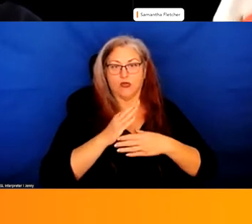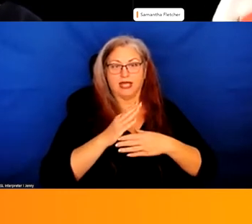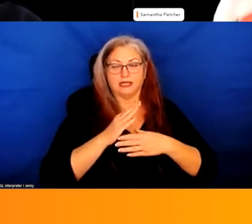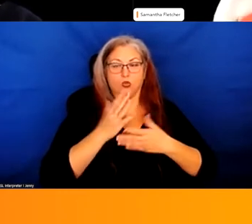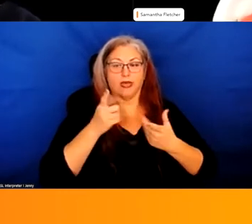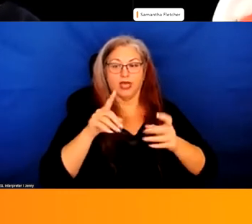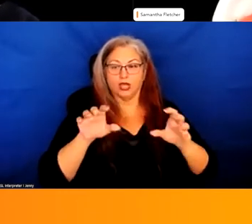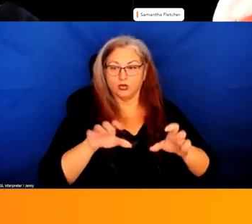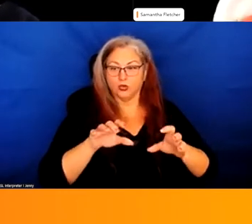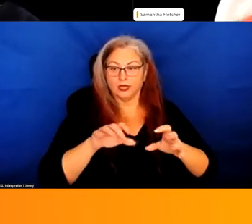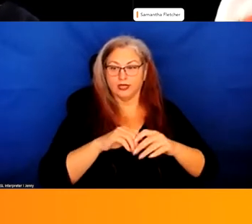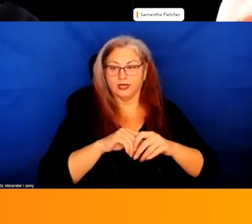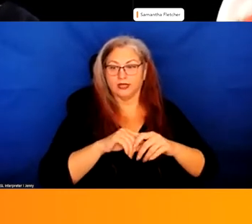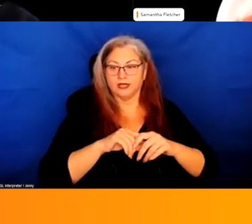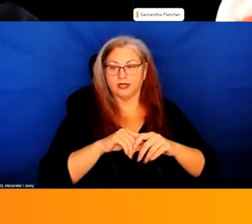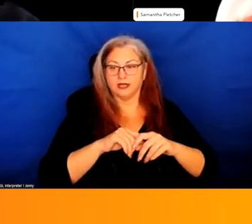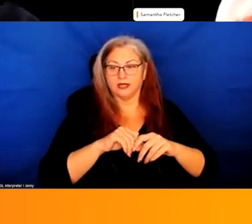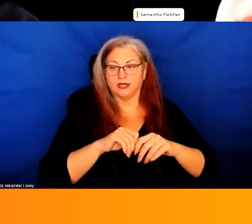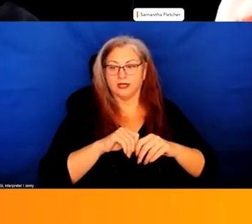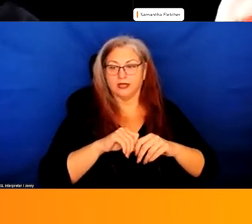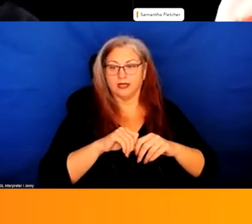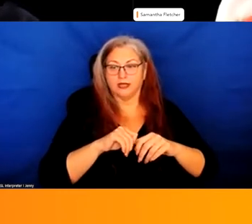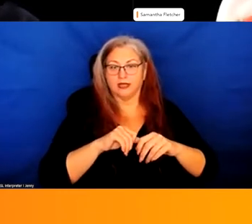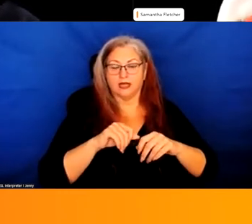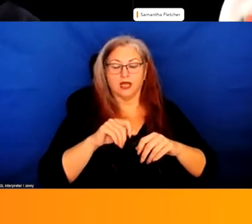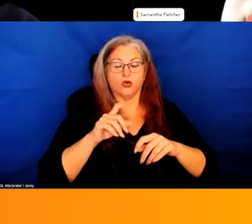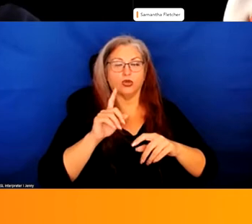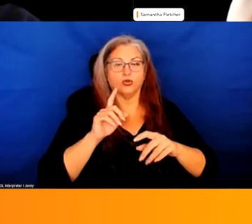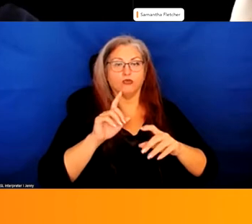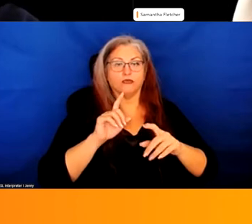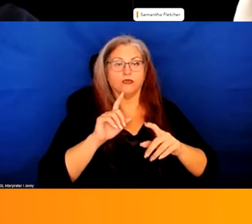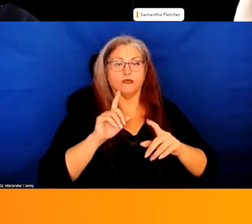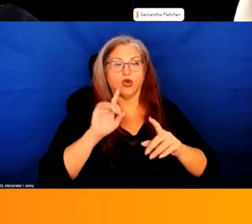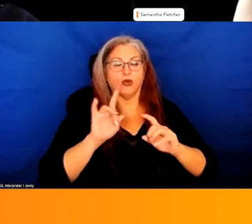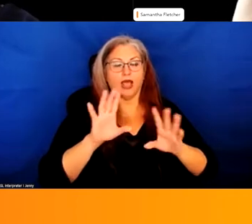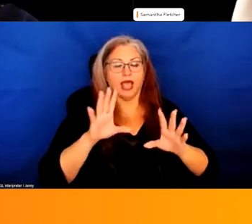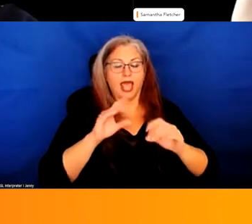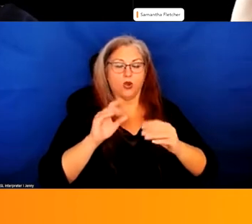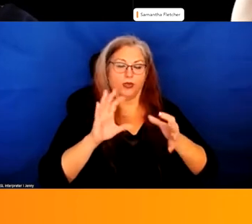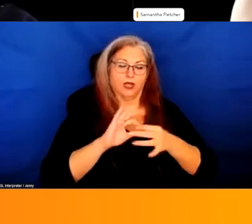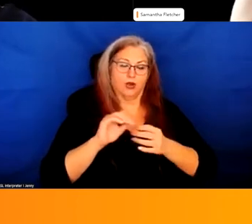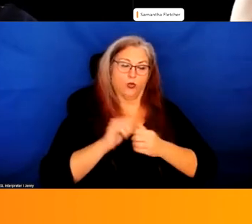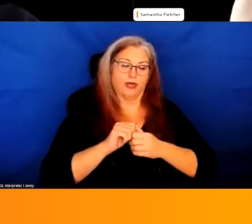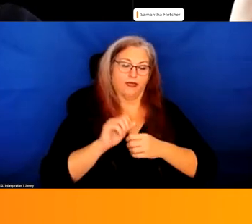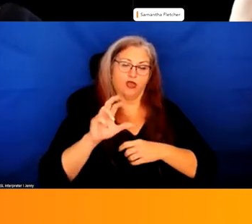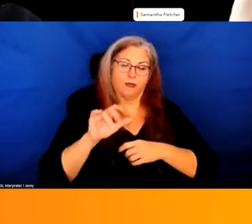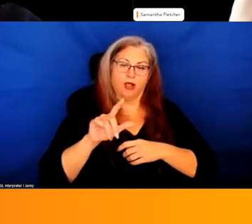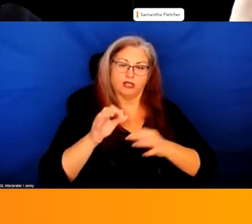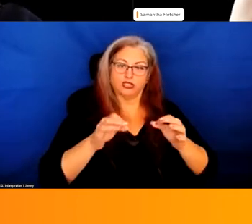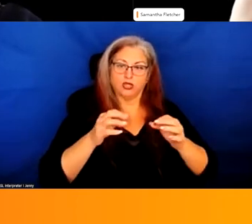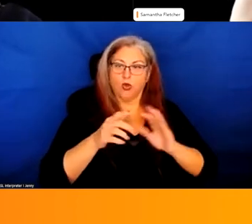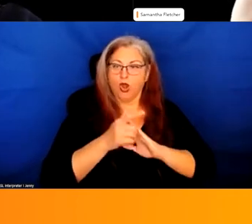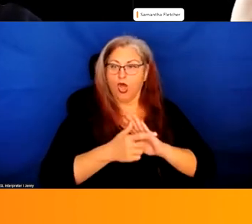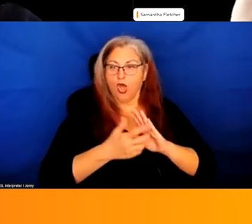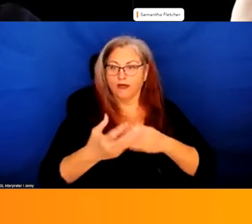in this intersection of crisis response with, you know, criminal justice or law enforcement involvement. And I